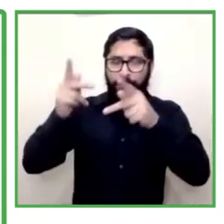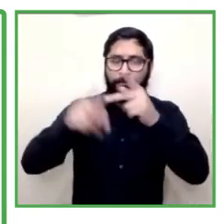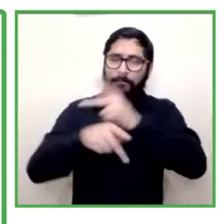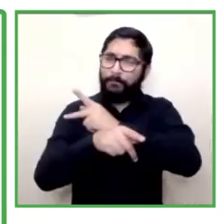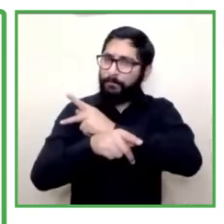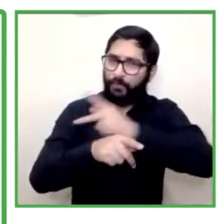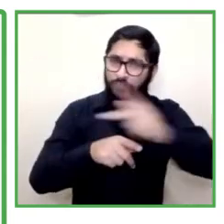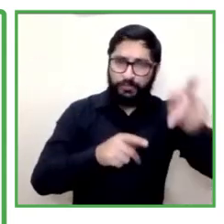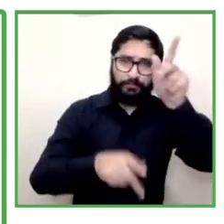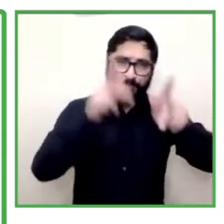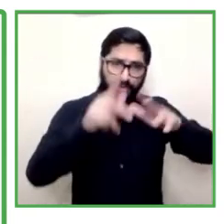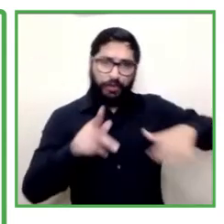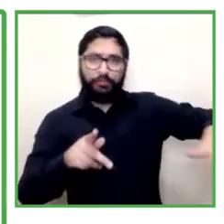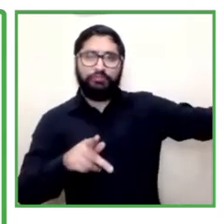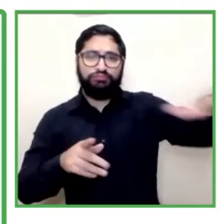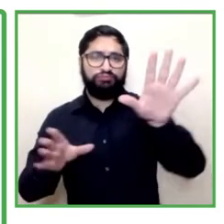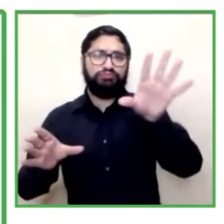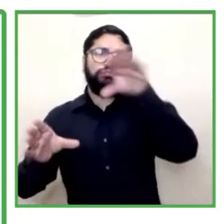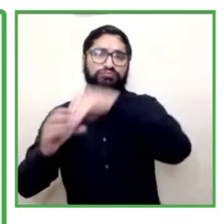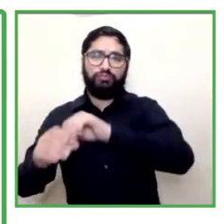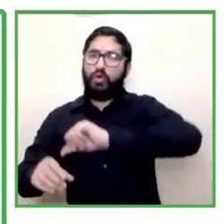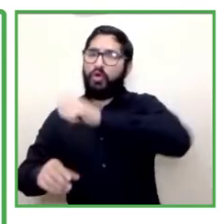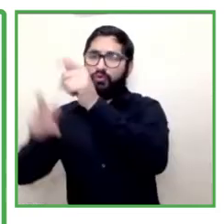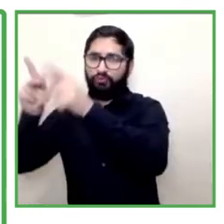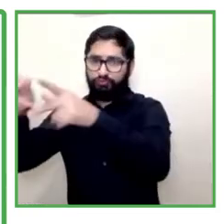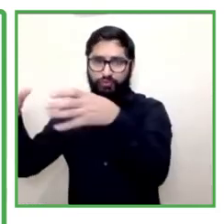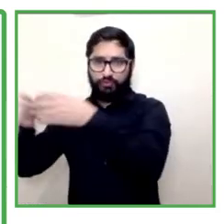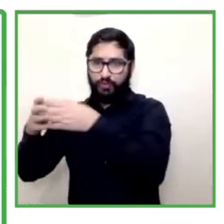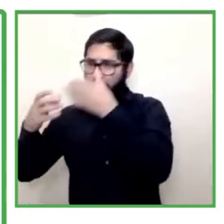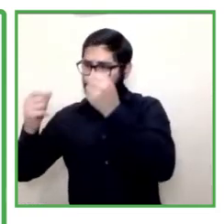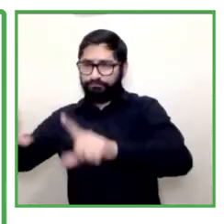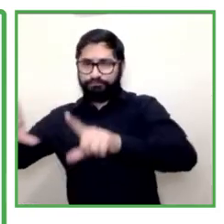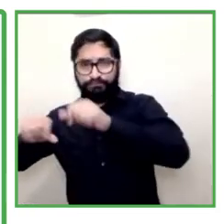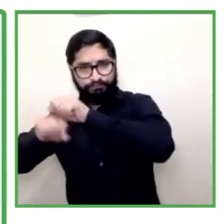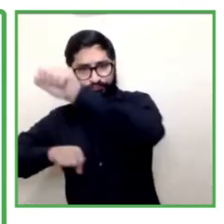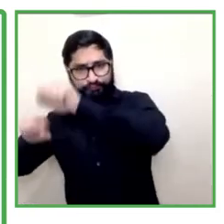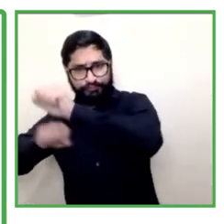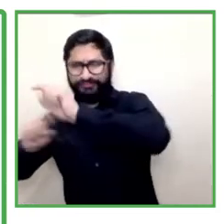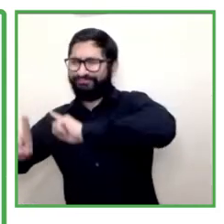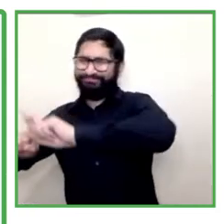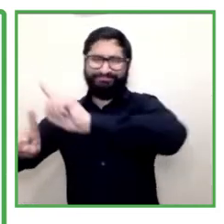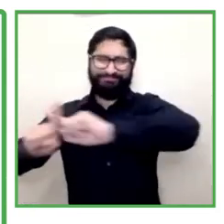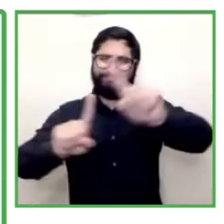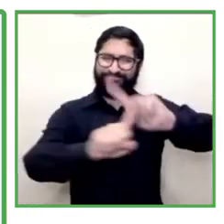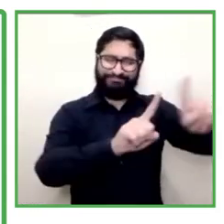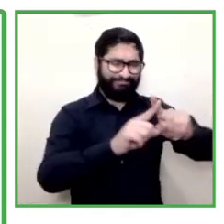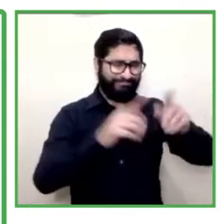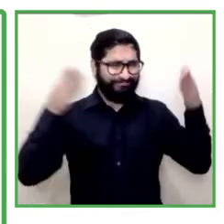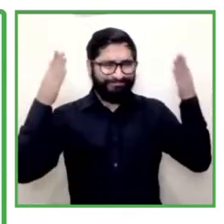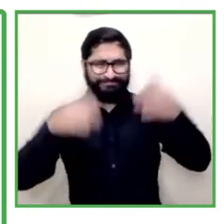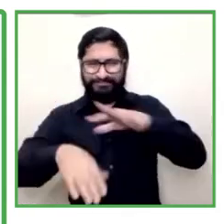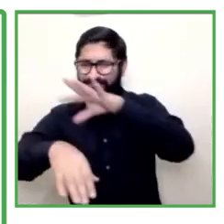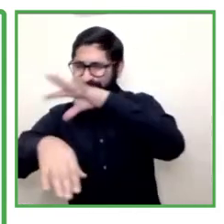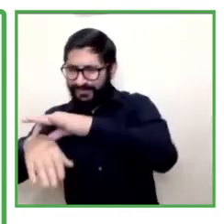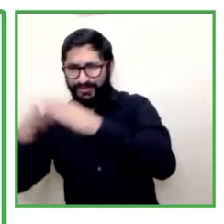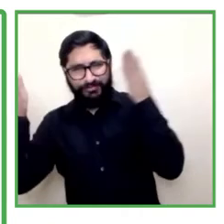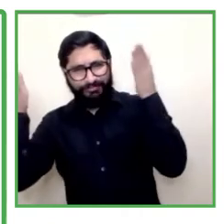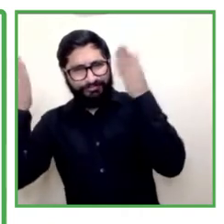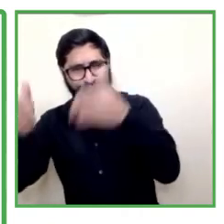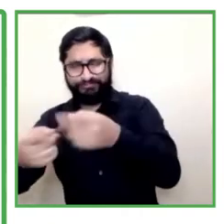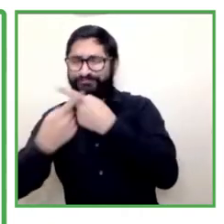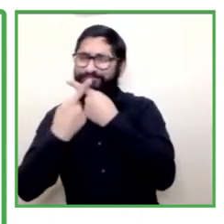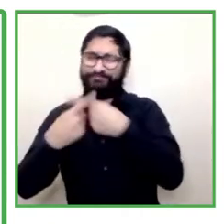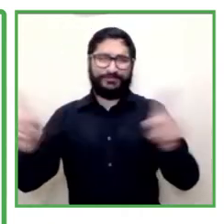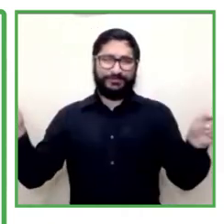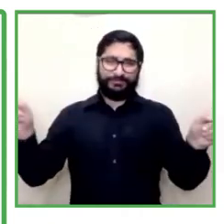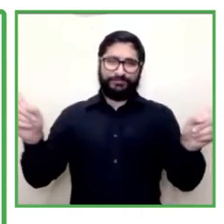hospital and a group of people rehabilitated from rehabilitated these different mental issues